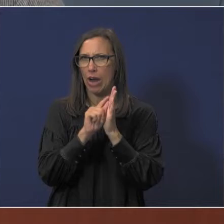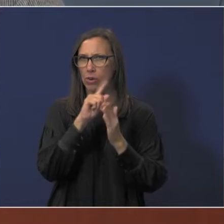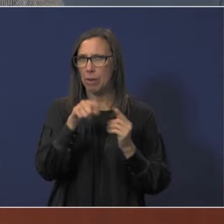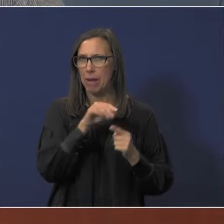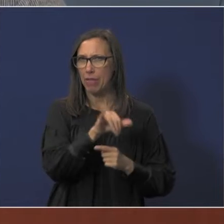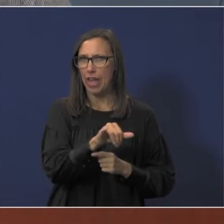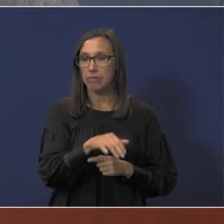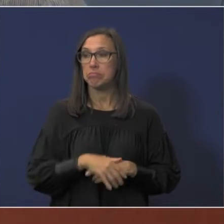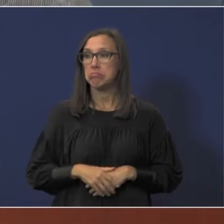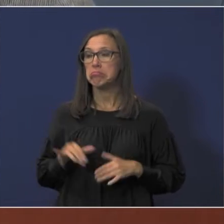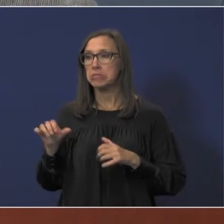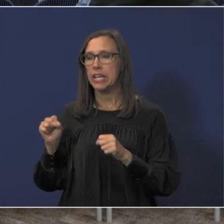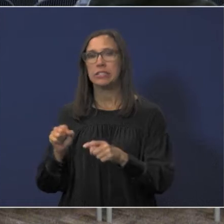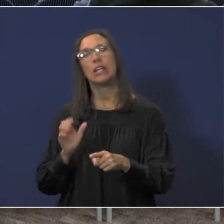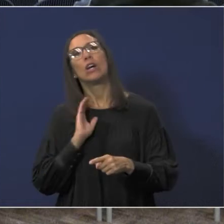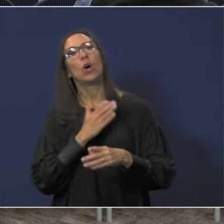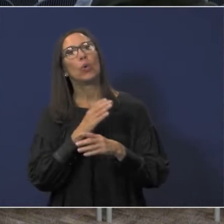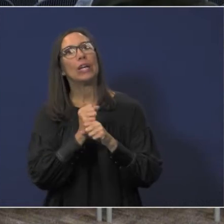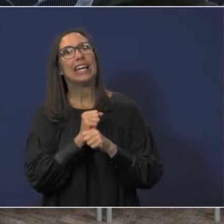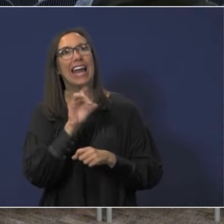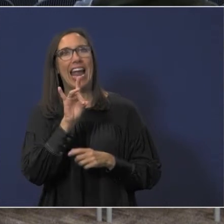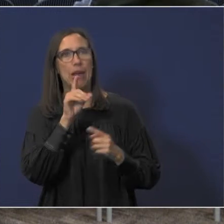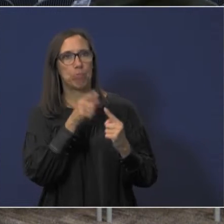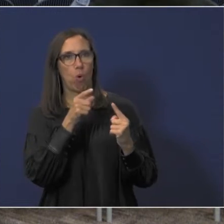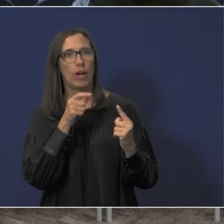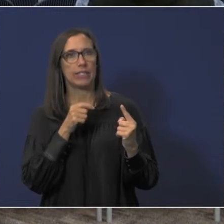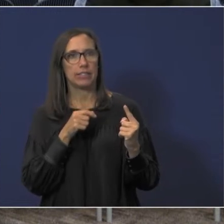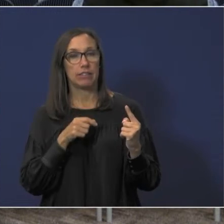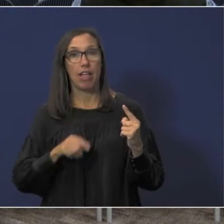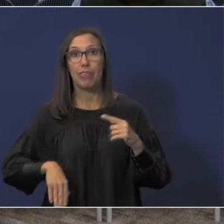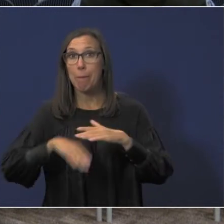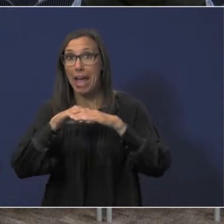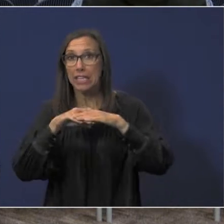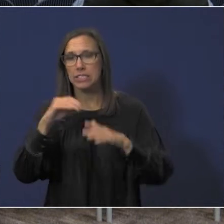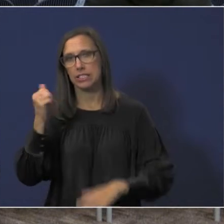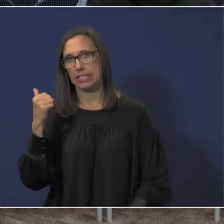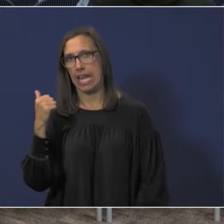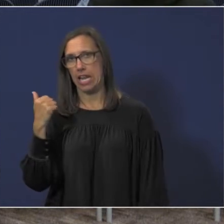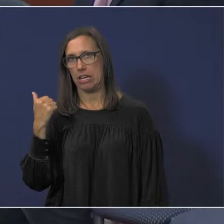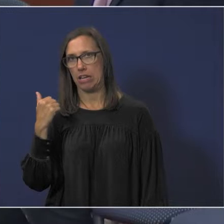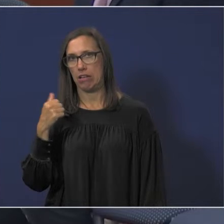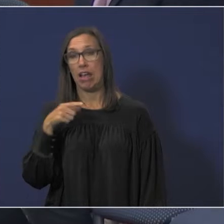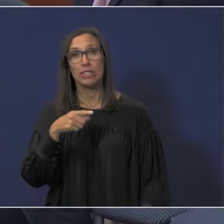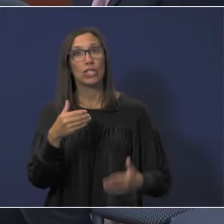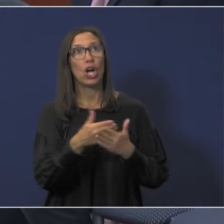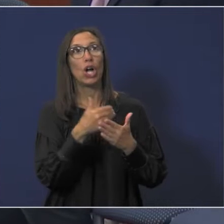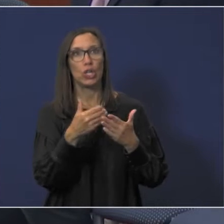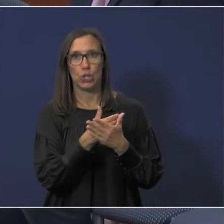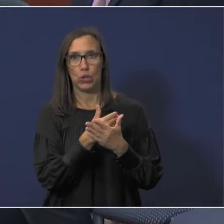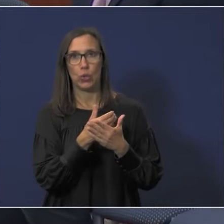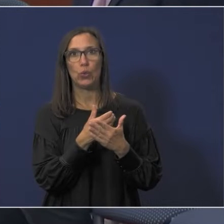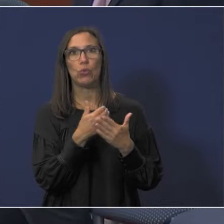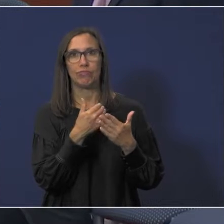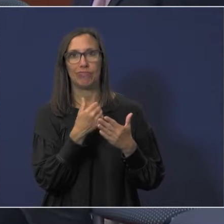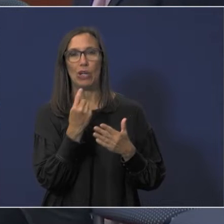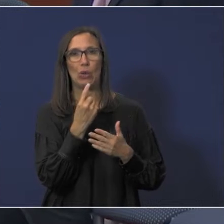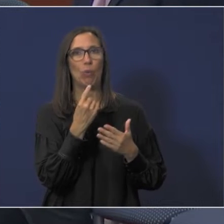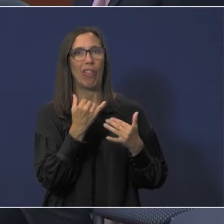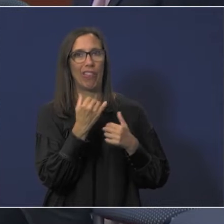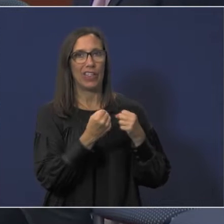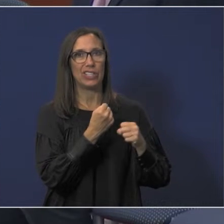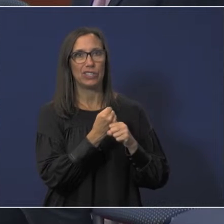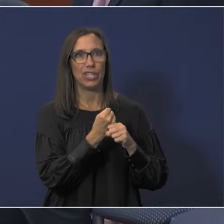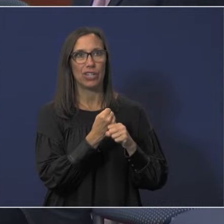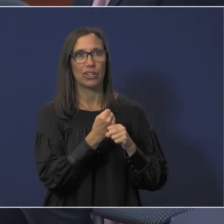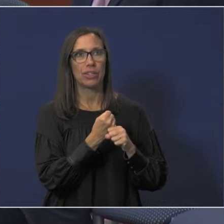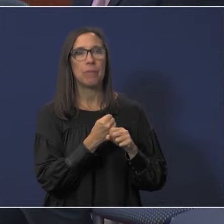please. Yes, sir. And we received eight points on this one and the max is 10 points. This is a new indicator this year and it's